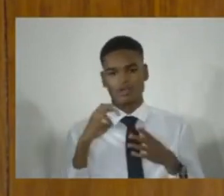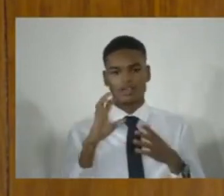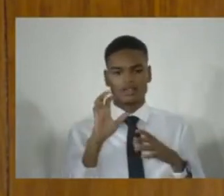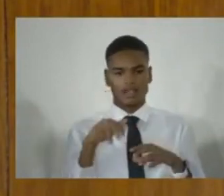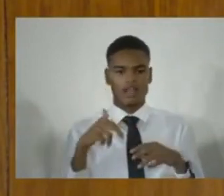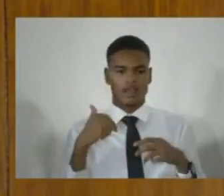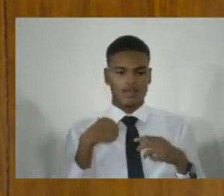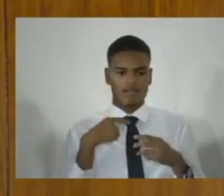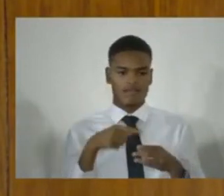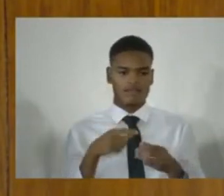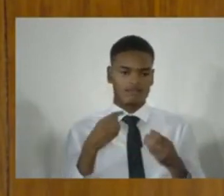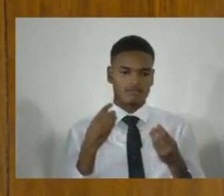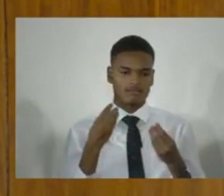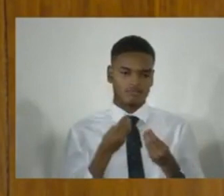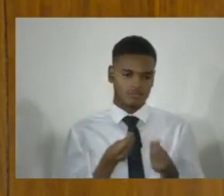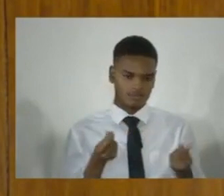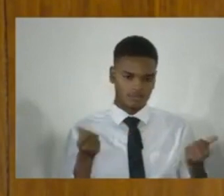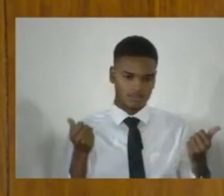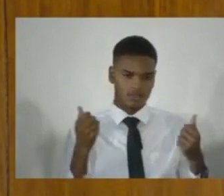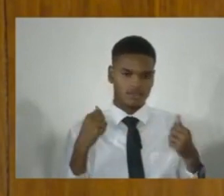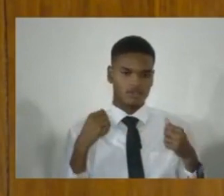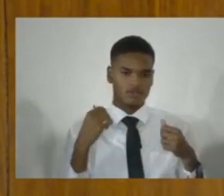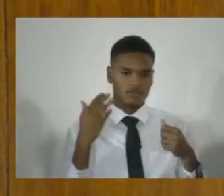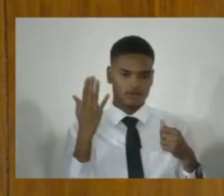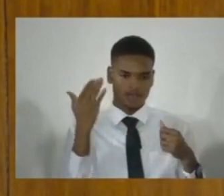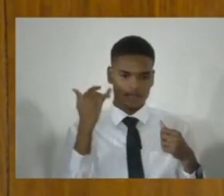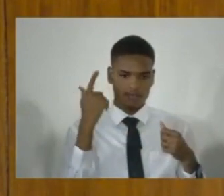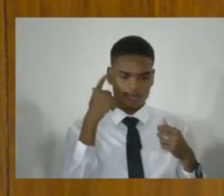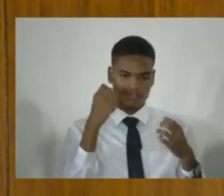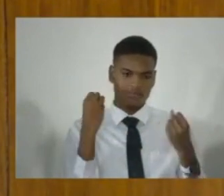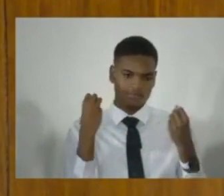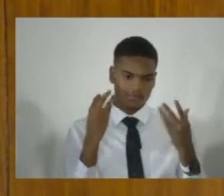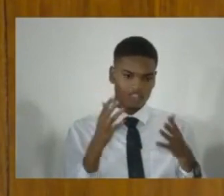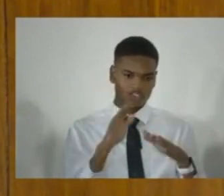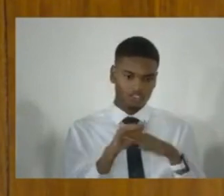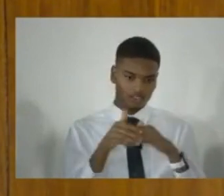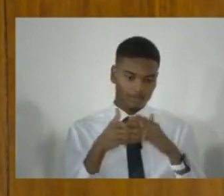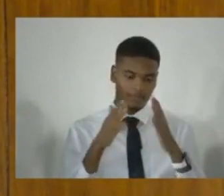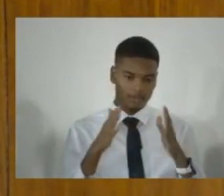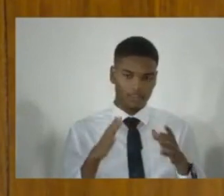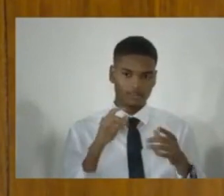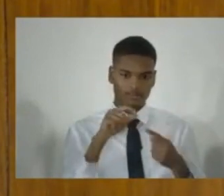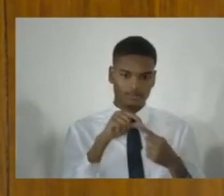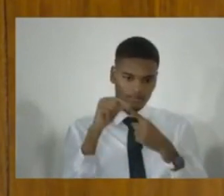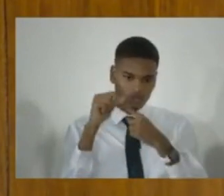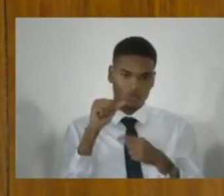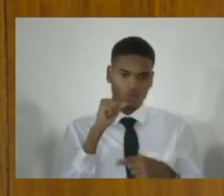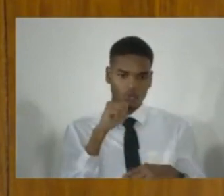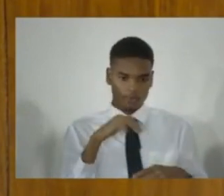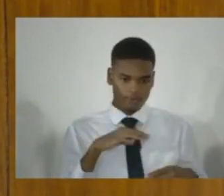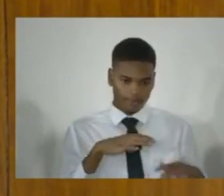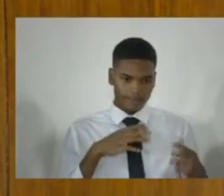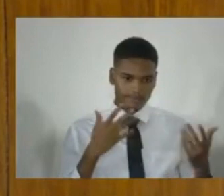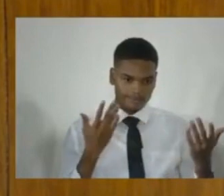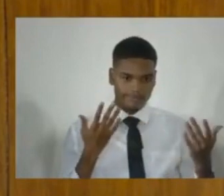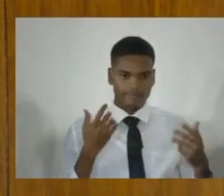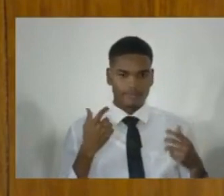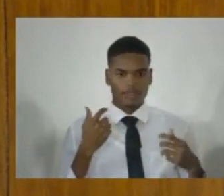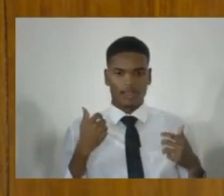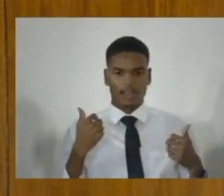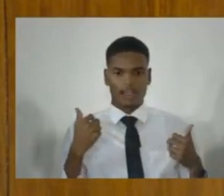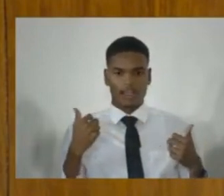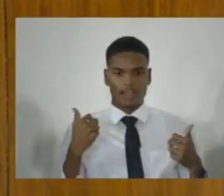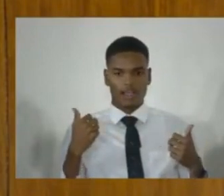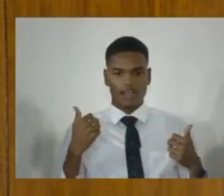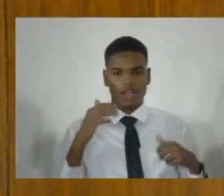up. Because, you know, a number of Jamaicans, especially women, who from time to time are